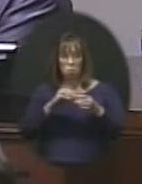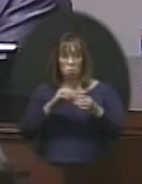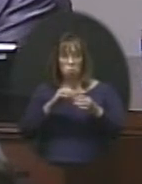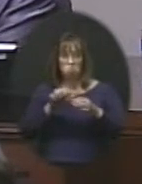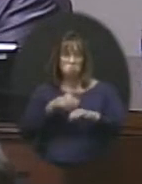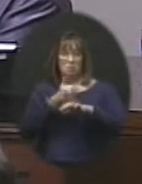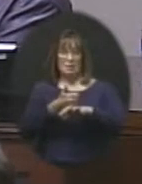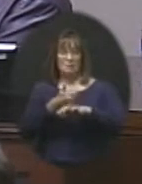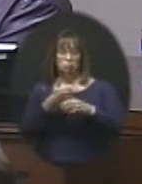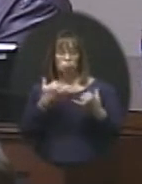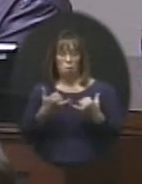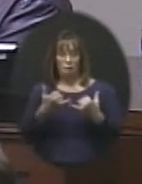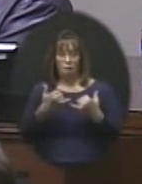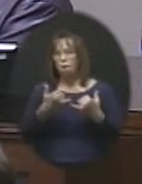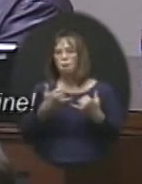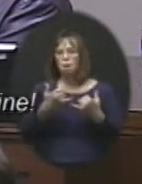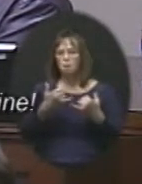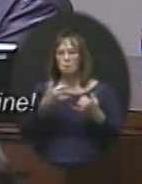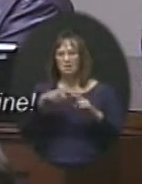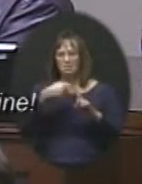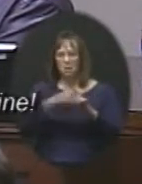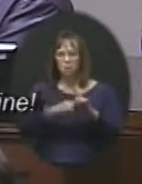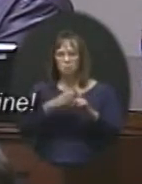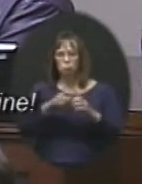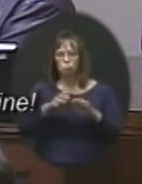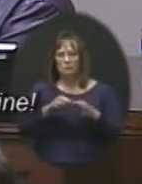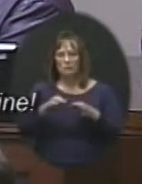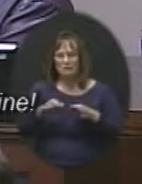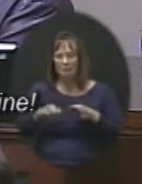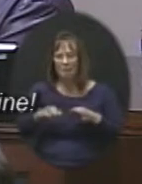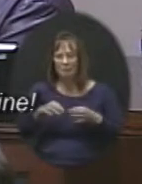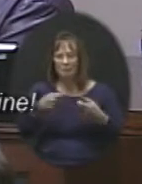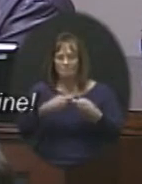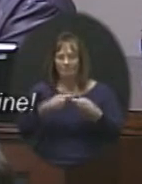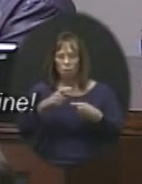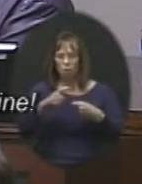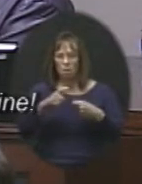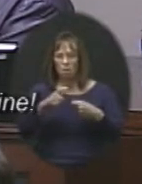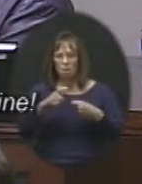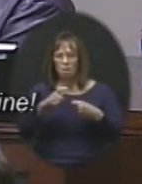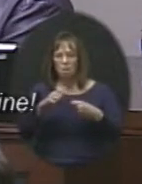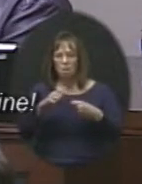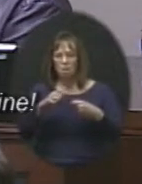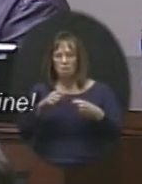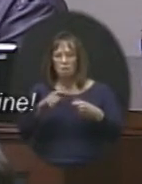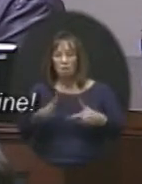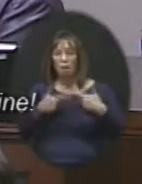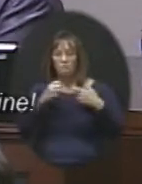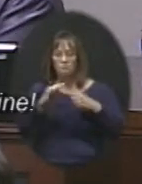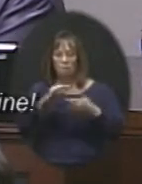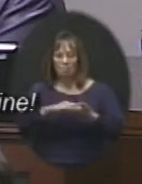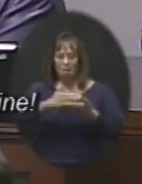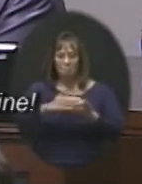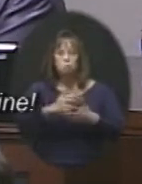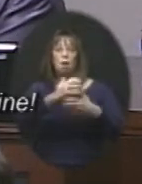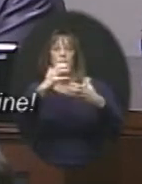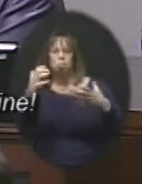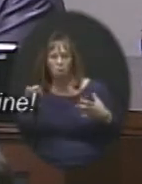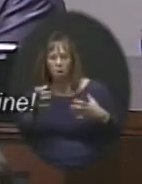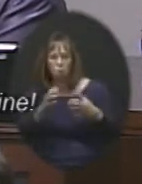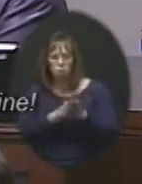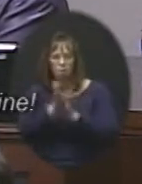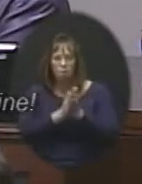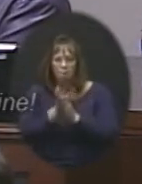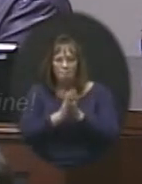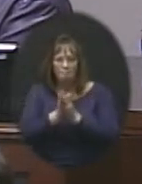really supposed to extend the battery life of laptops a lot and so we're really anxious